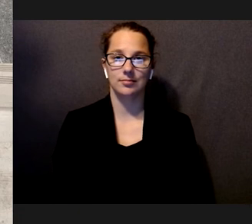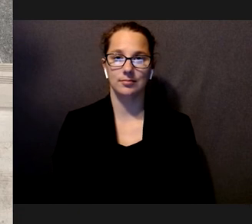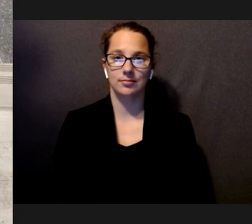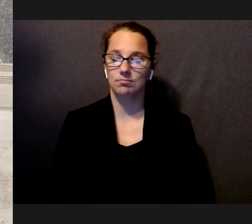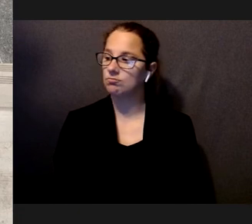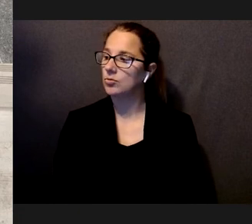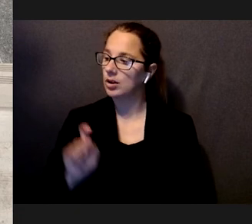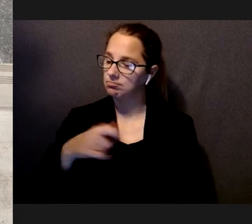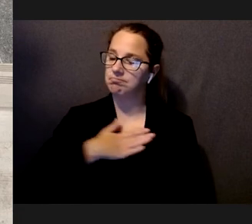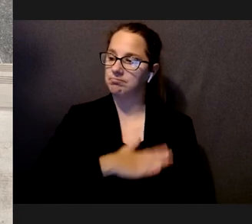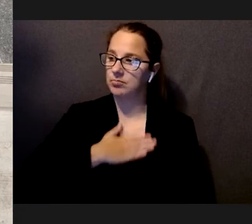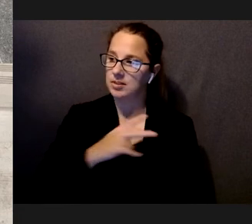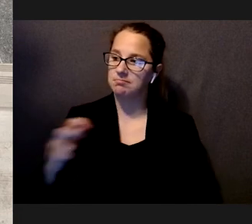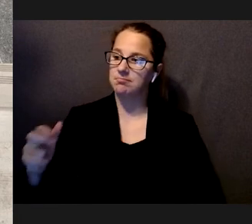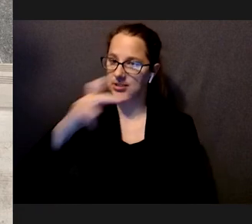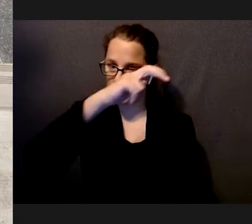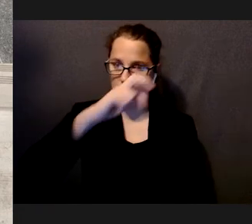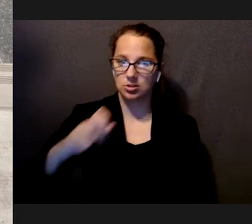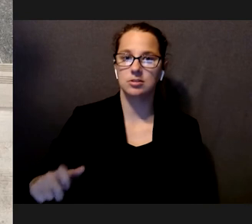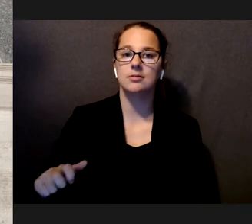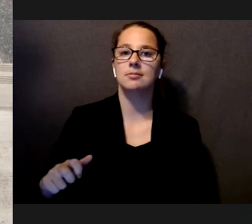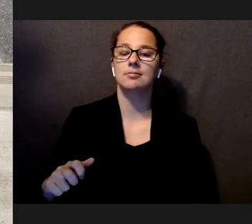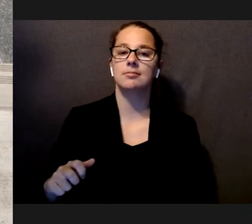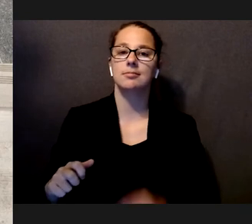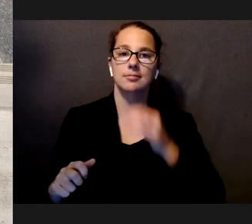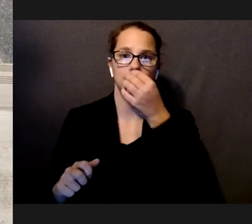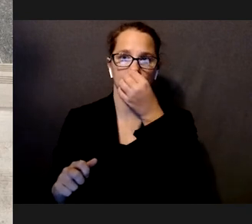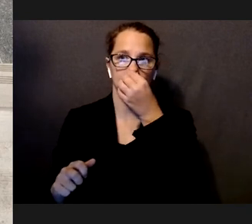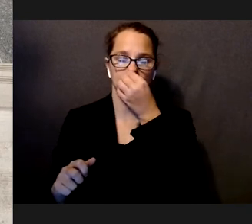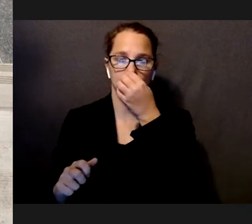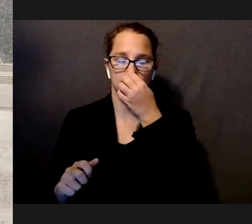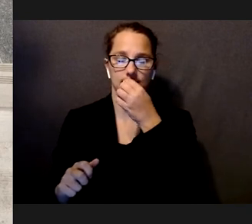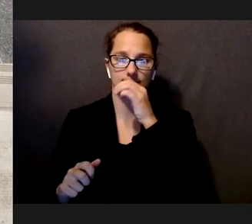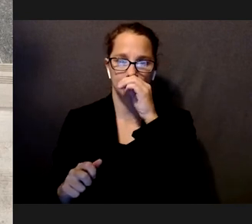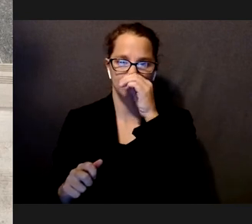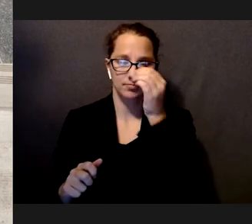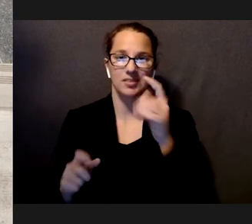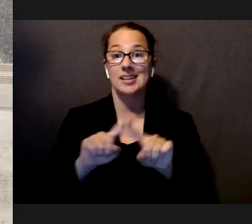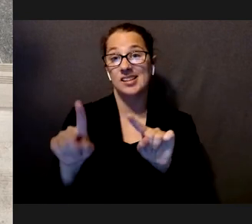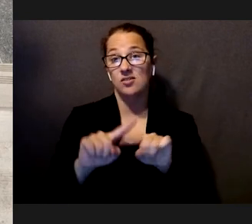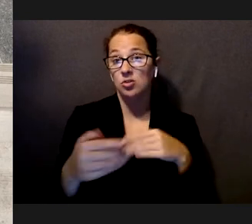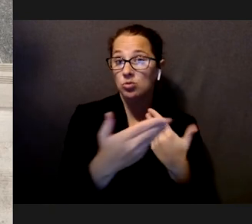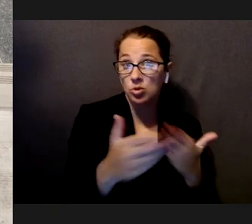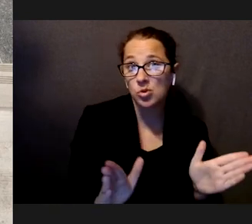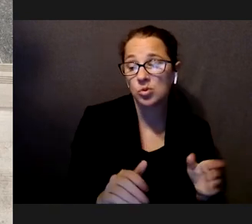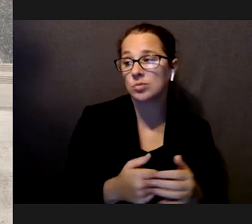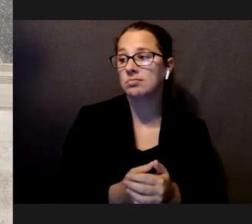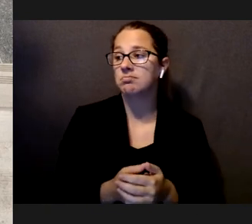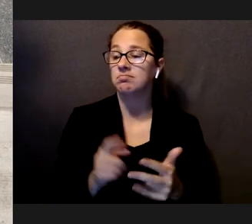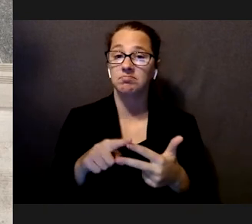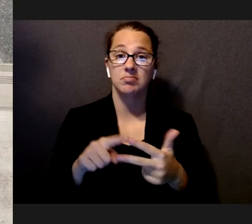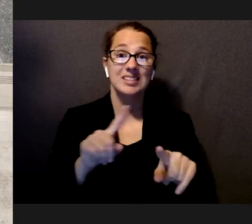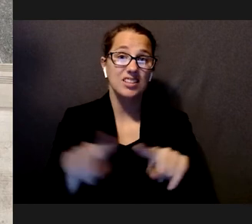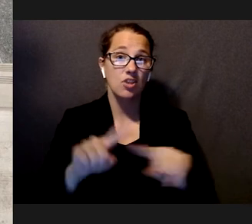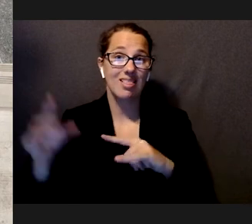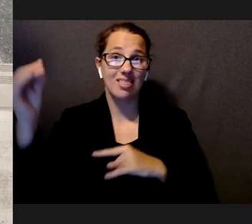down different sets of stairs, so the stairs were in different rooms with different lighting